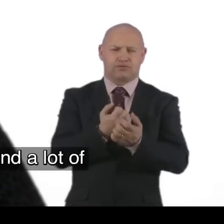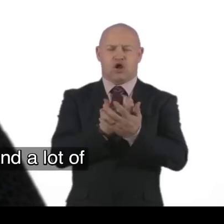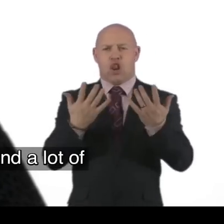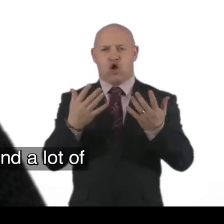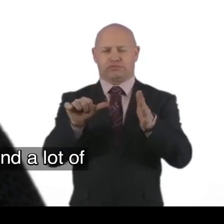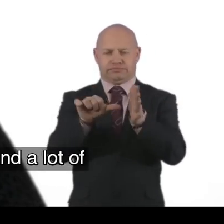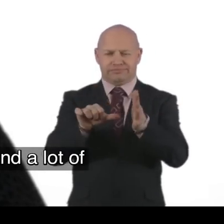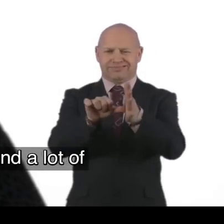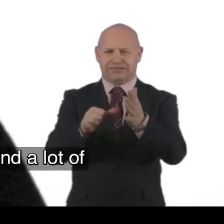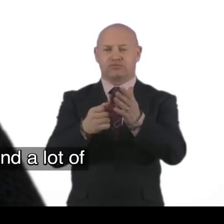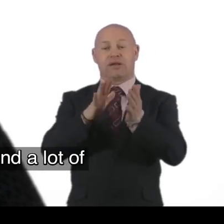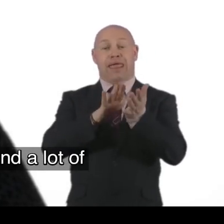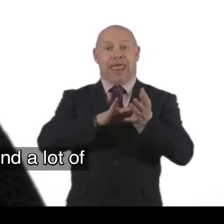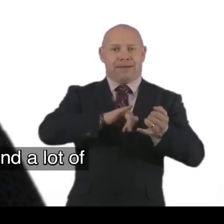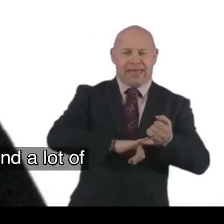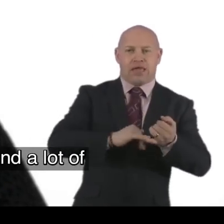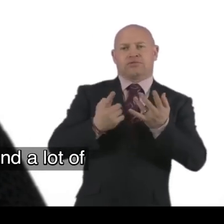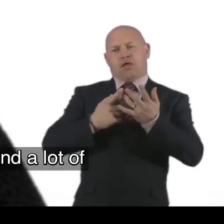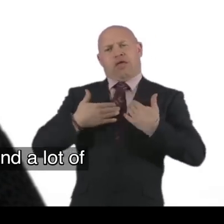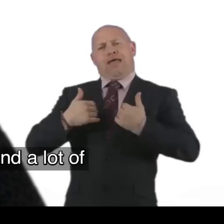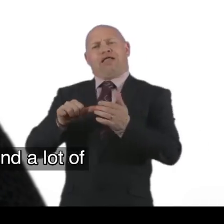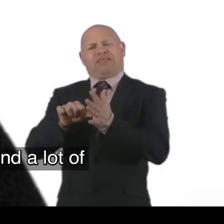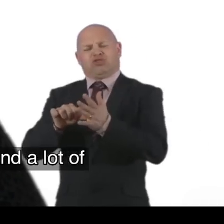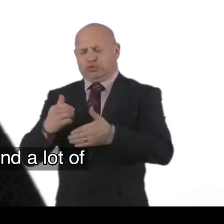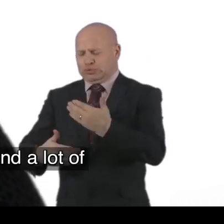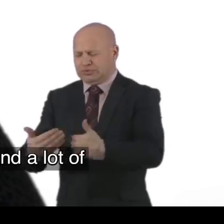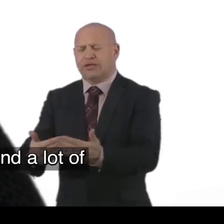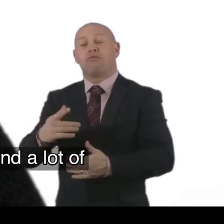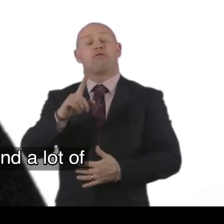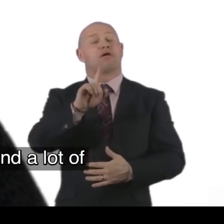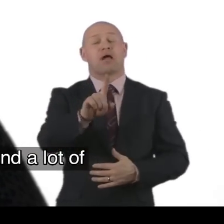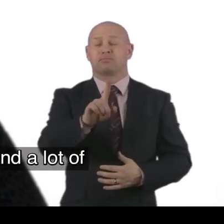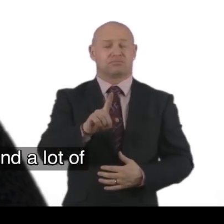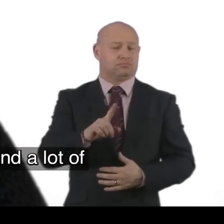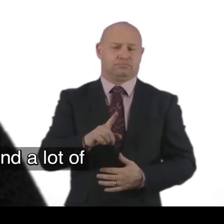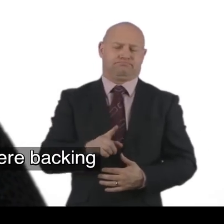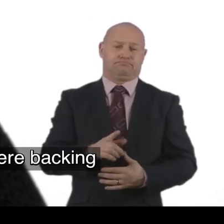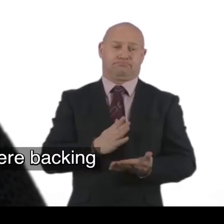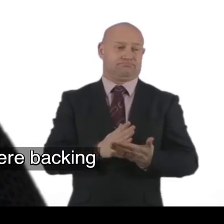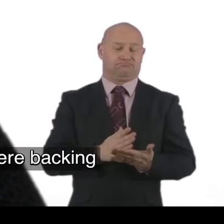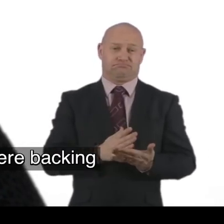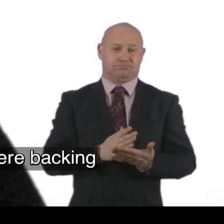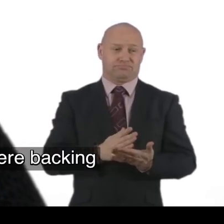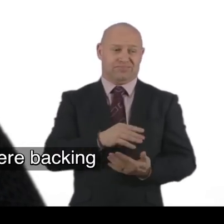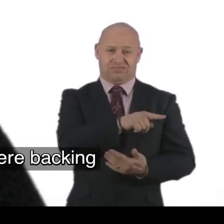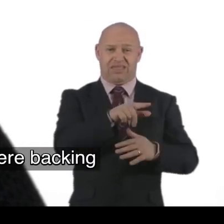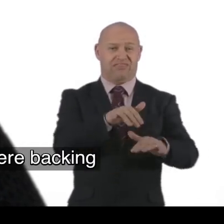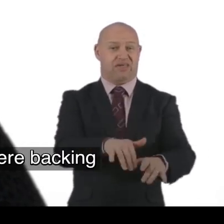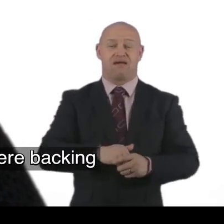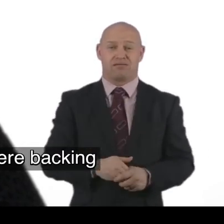Yes. I've had a lot of. Sort of setbacks. In MS. And other health issues. That. The confidence. knowing.